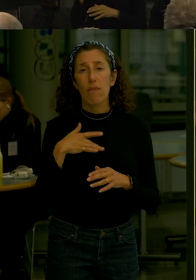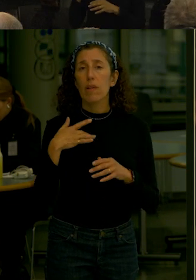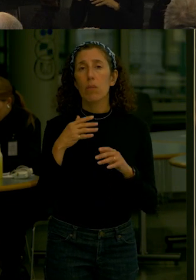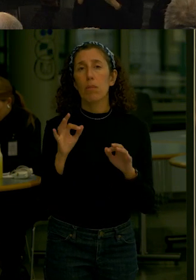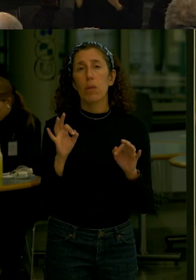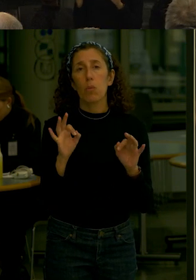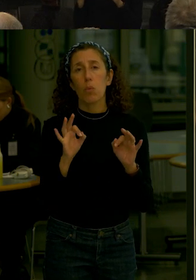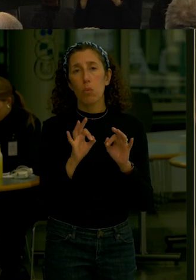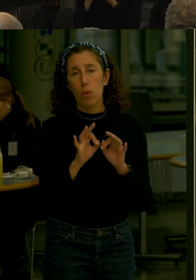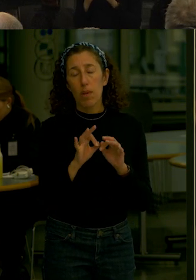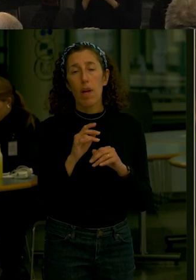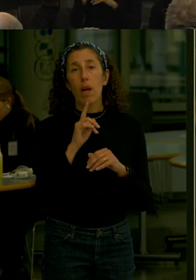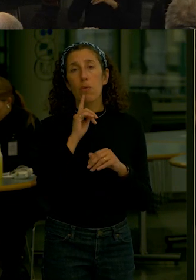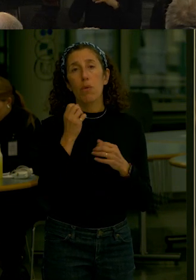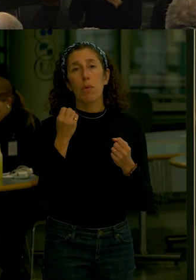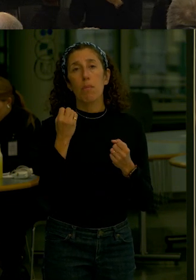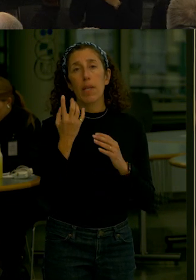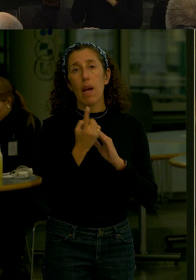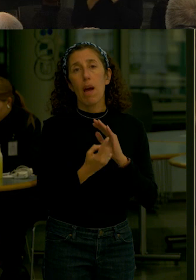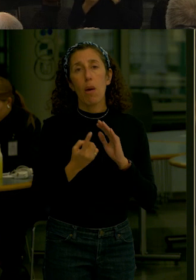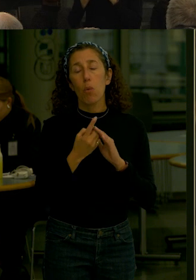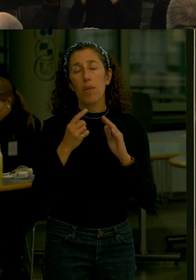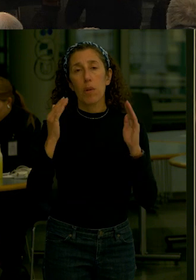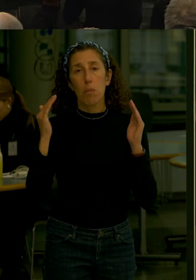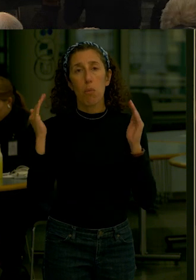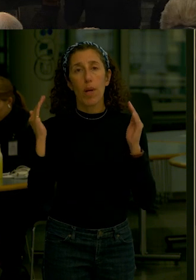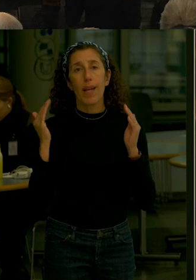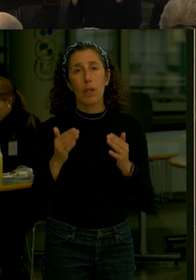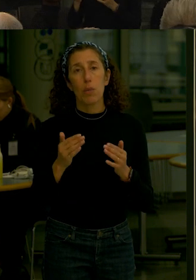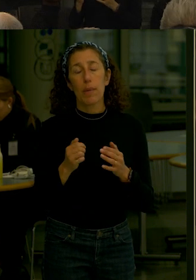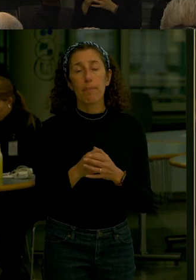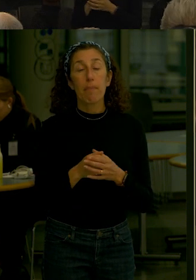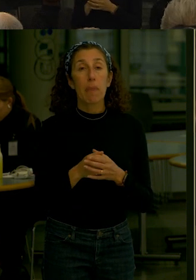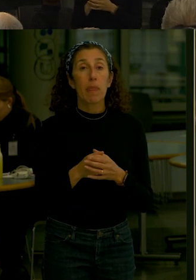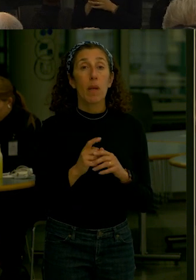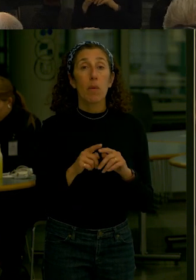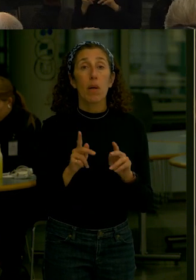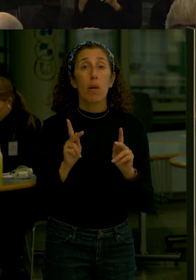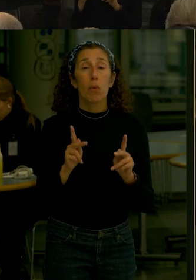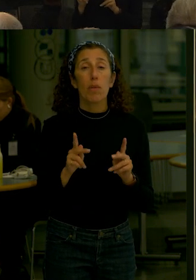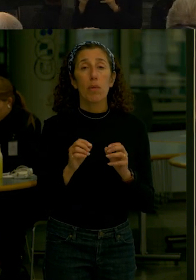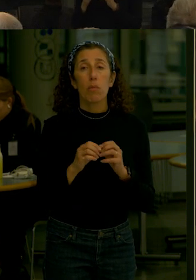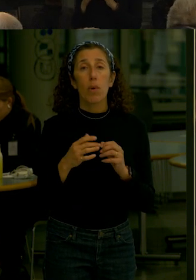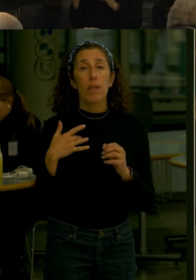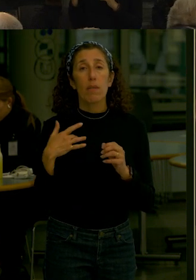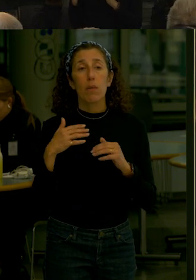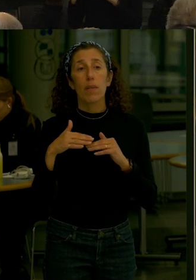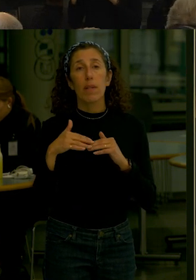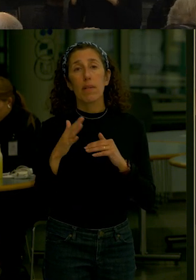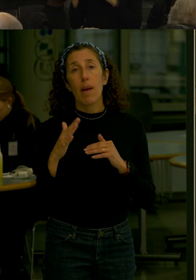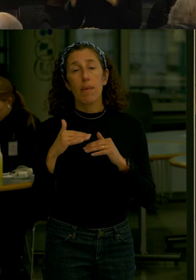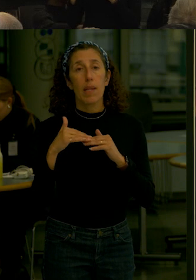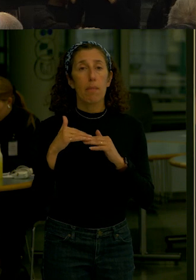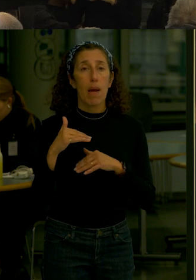And I can imagine the hours that you put into it But I'm just saying from a person who's more concerned with the top than the bottom And then what I